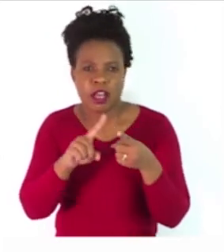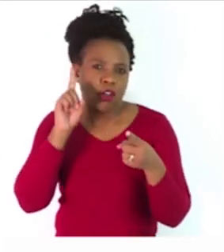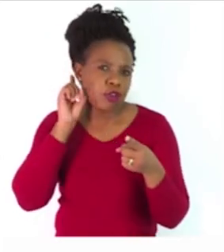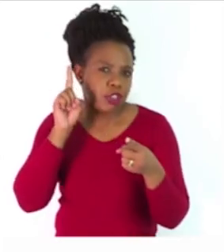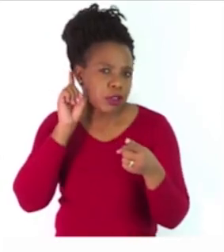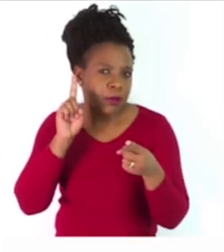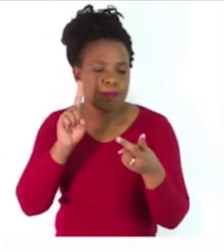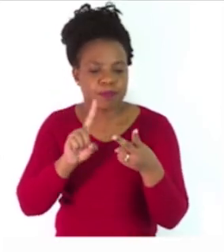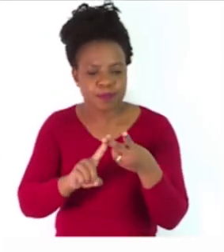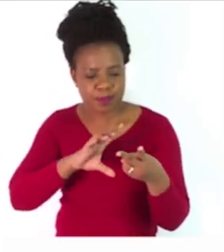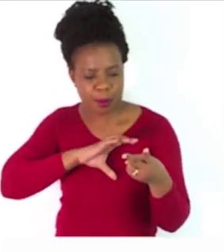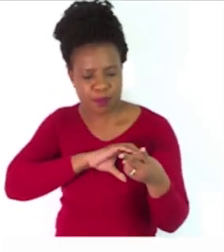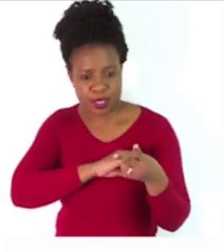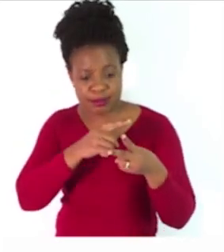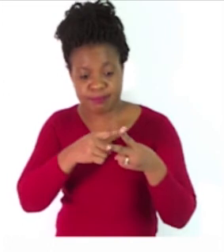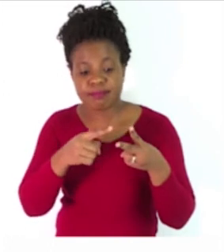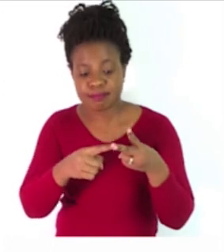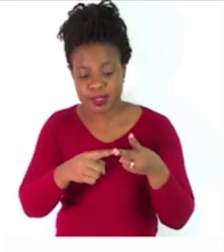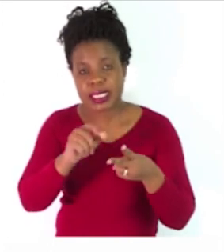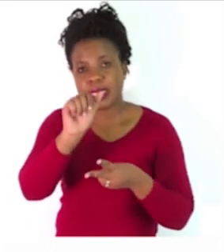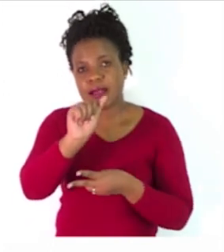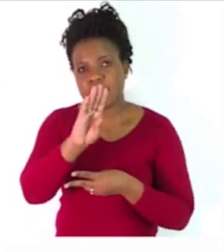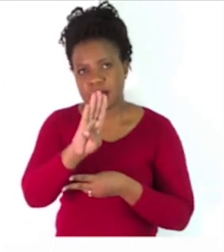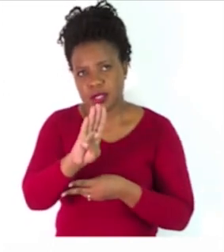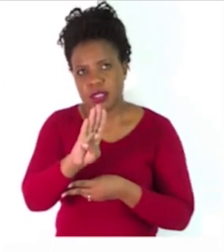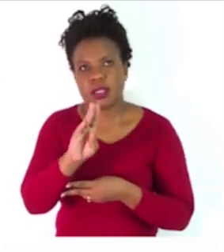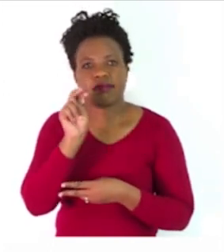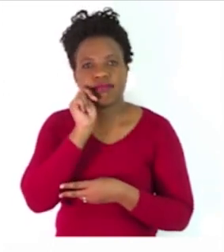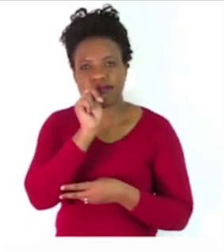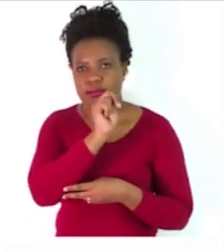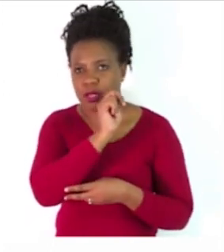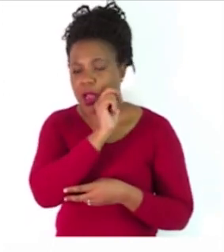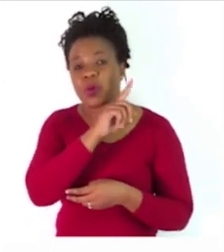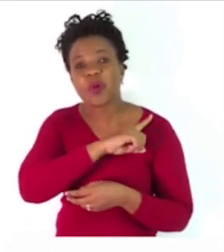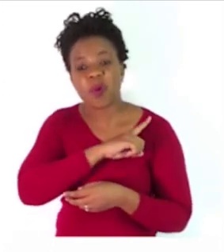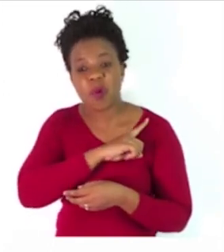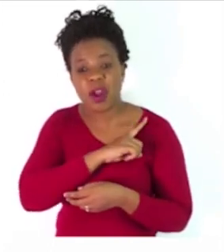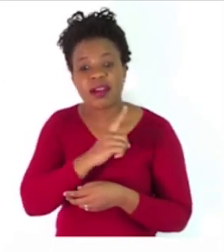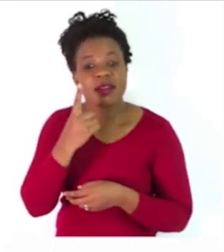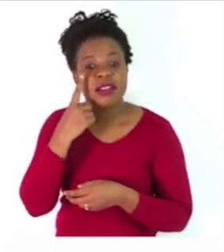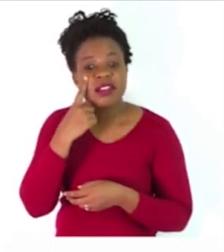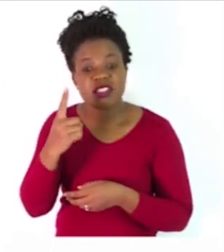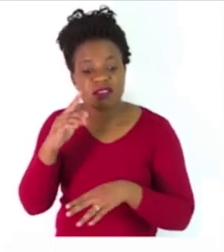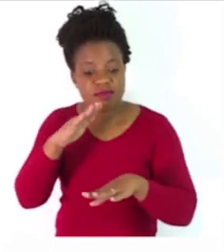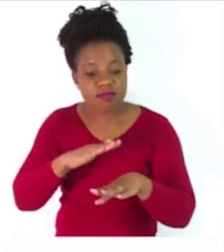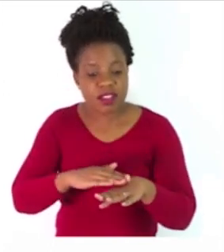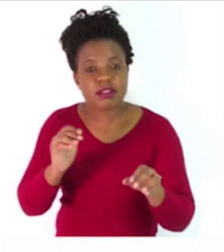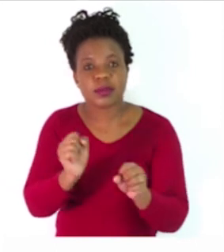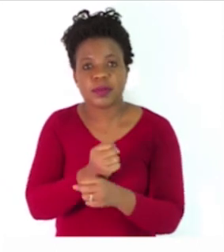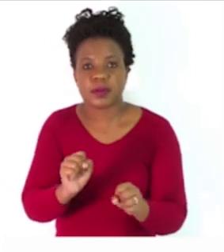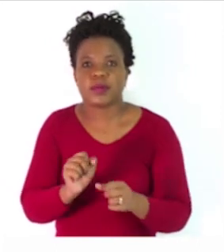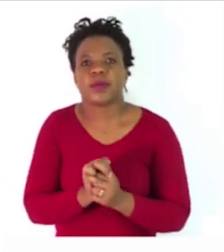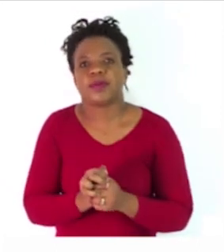naughtiness, you can't touch or feel the naughtiness. All right. Then the fourth